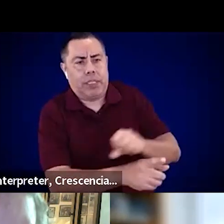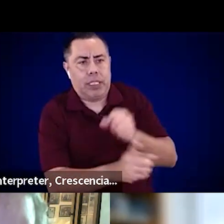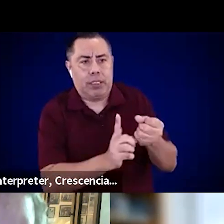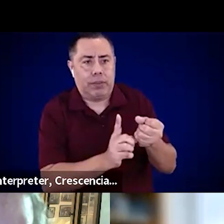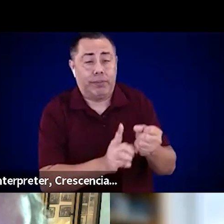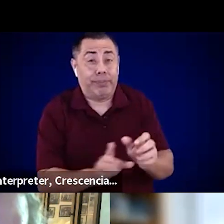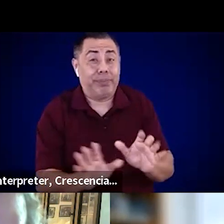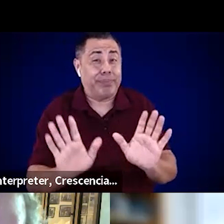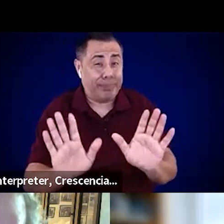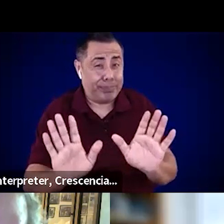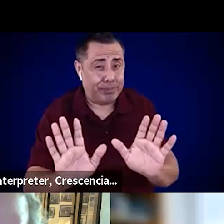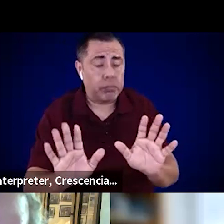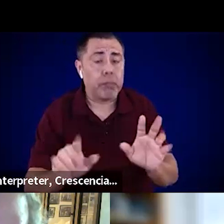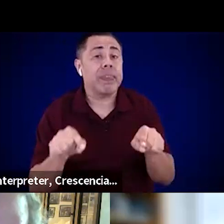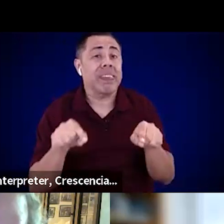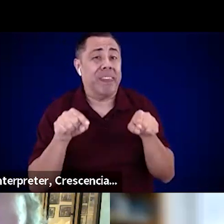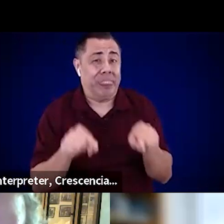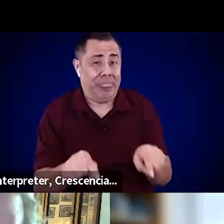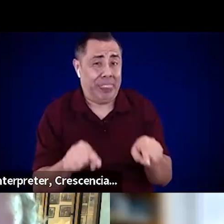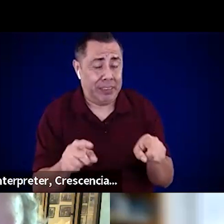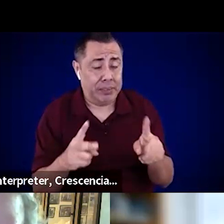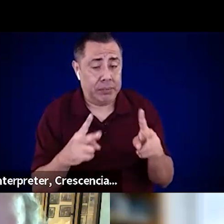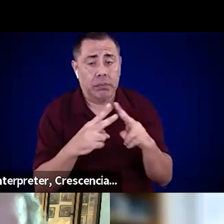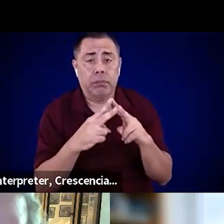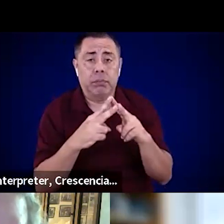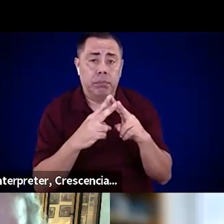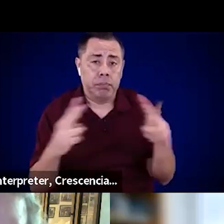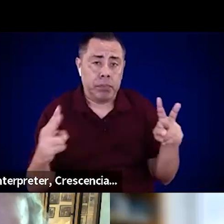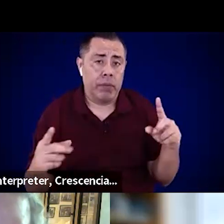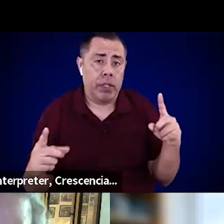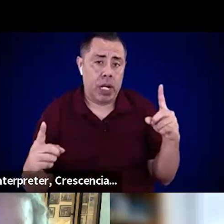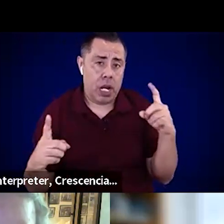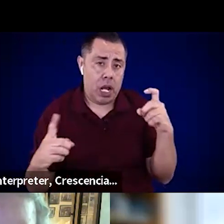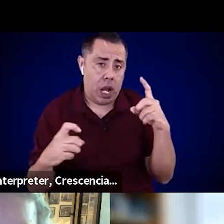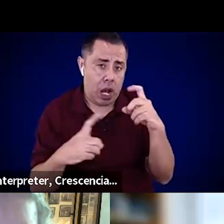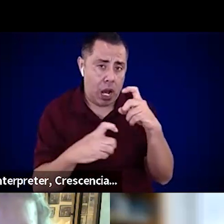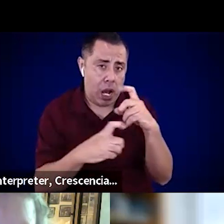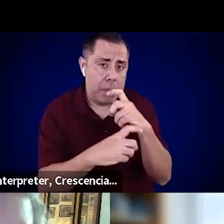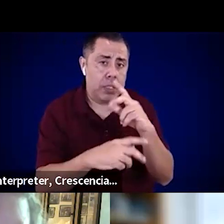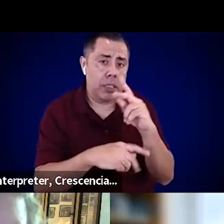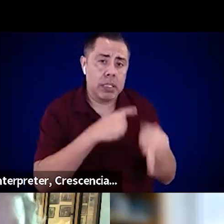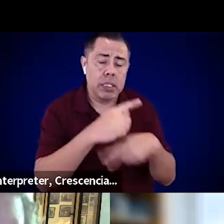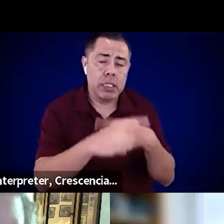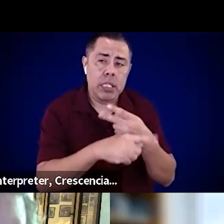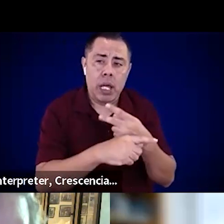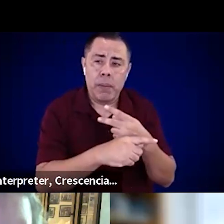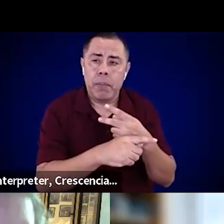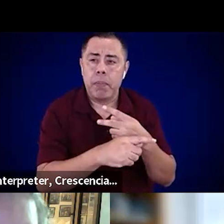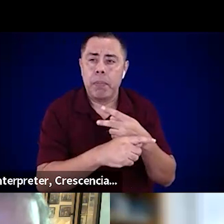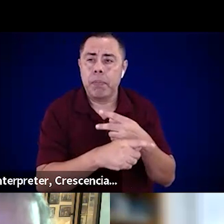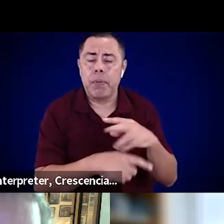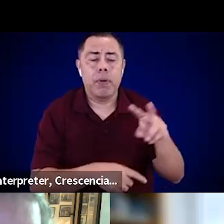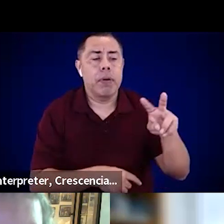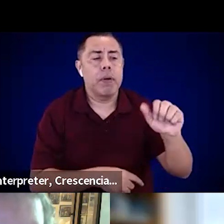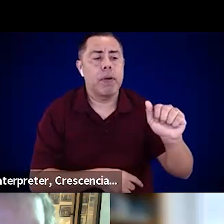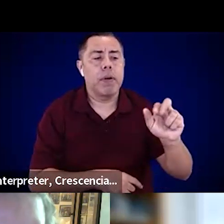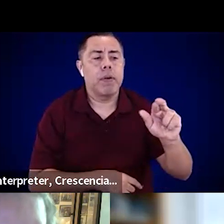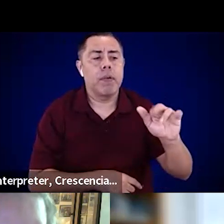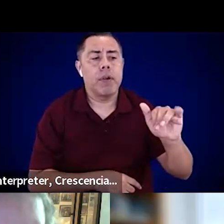set of variables to undertake to